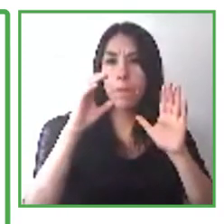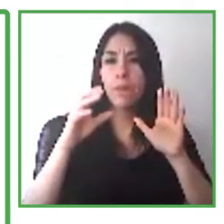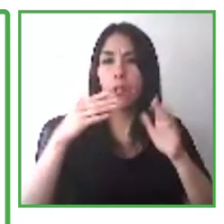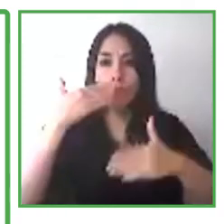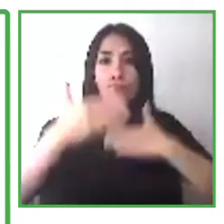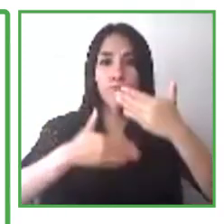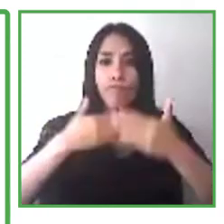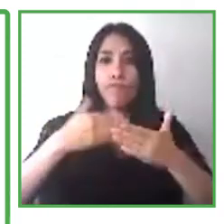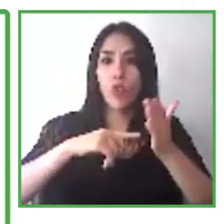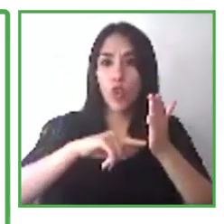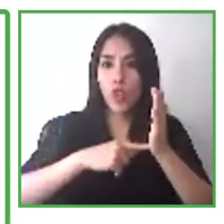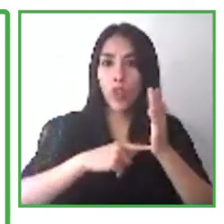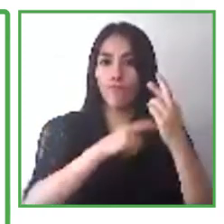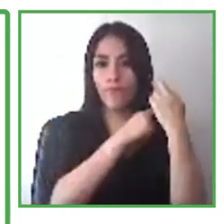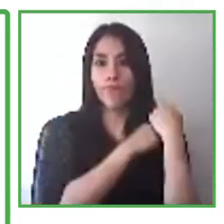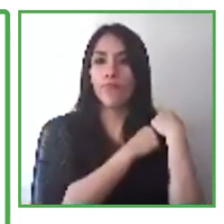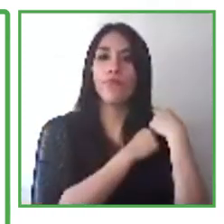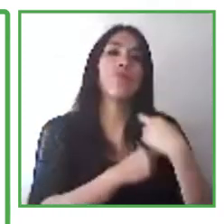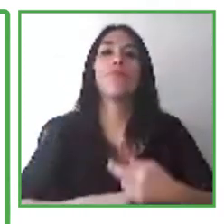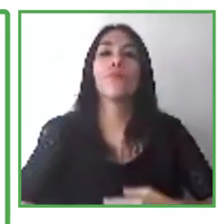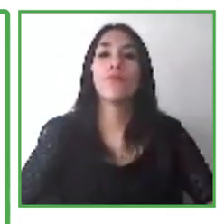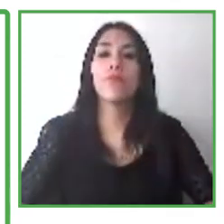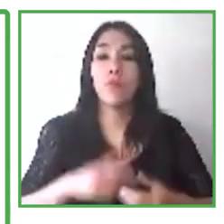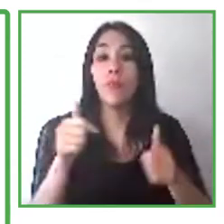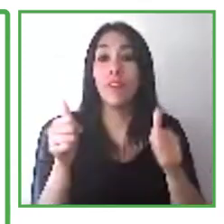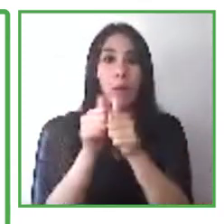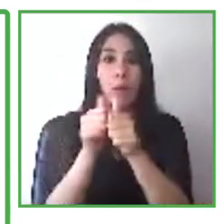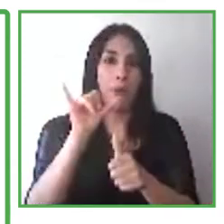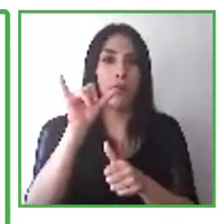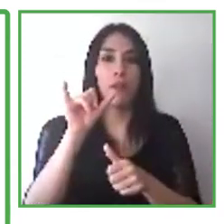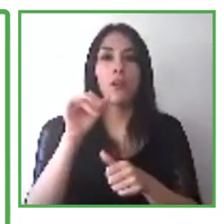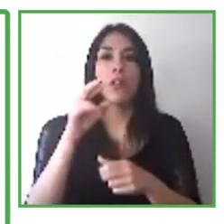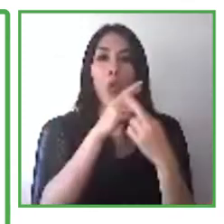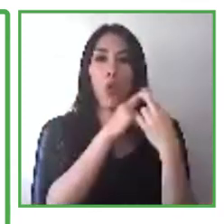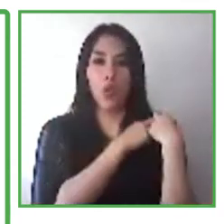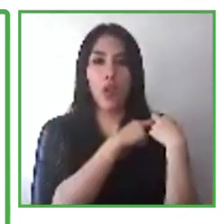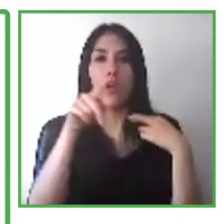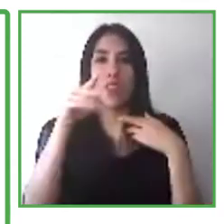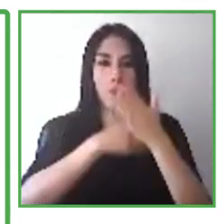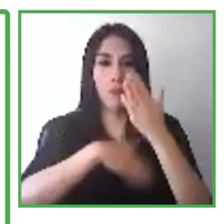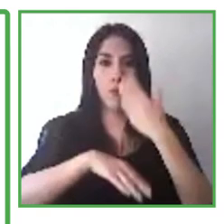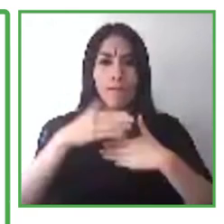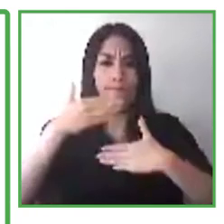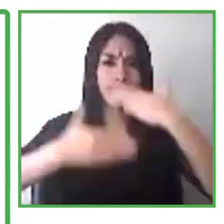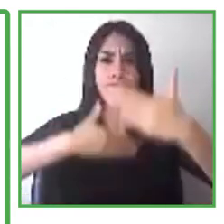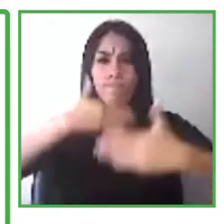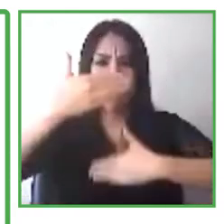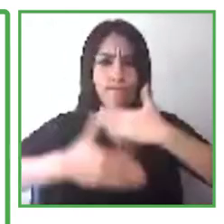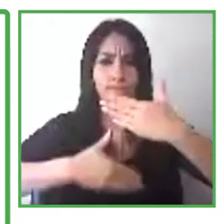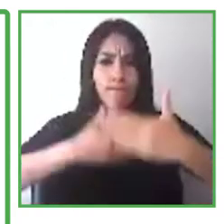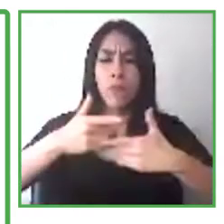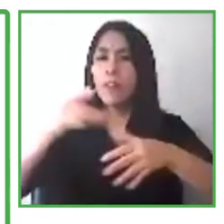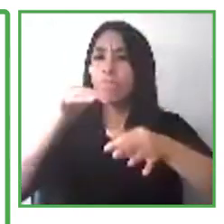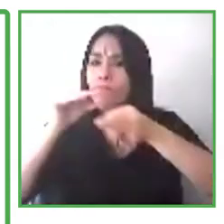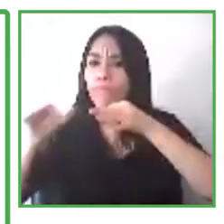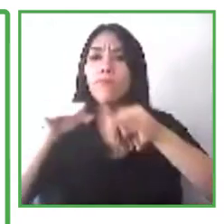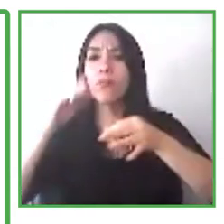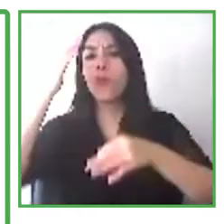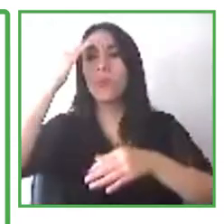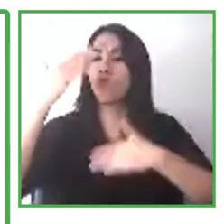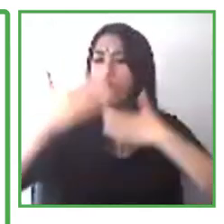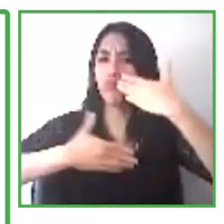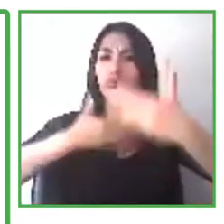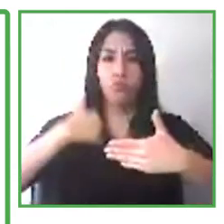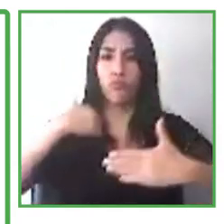empowered to follow instructions and processes when they are provided with